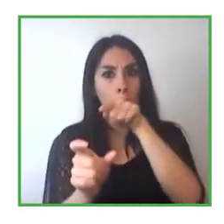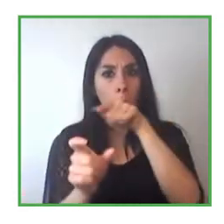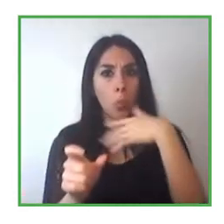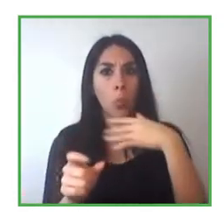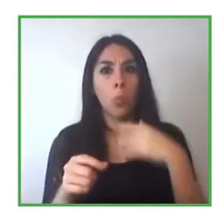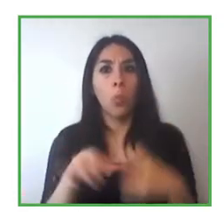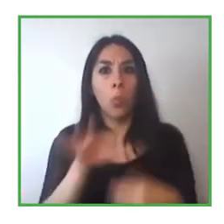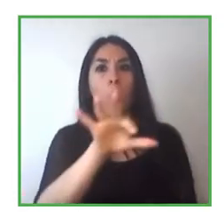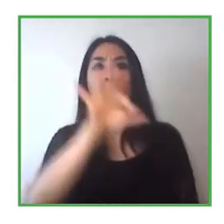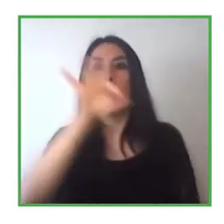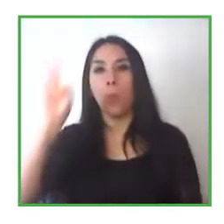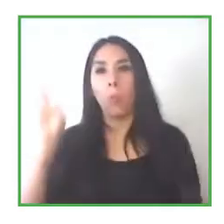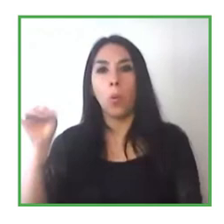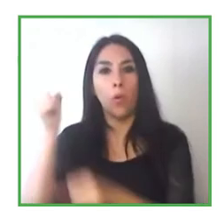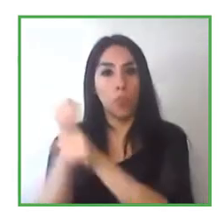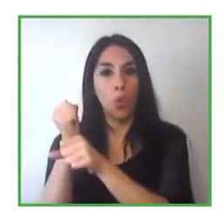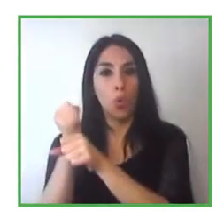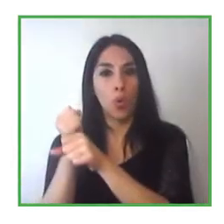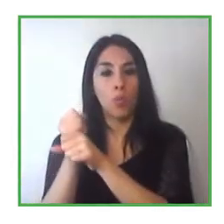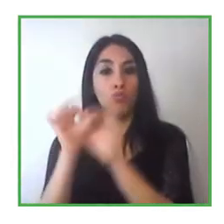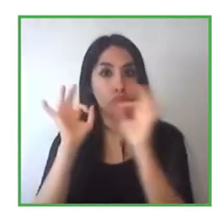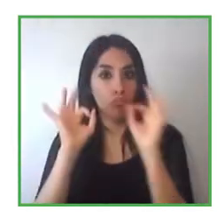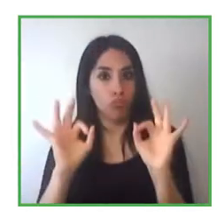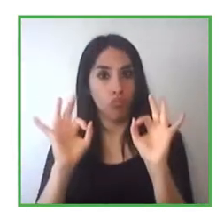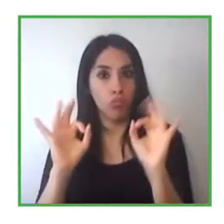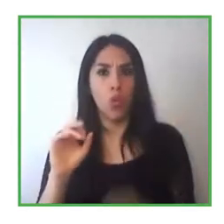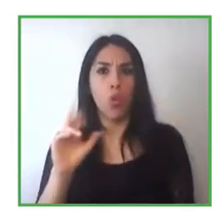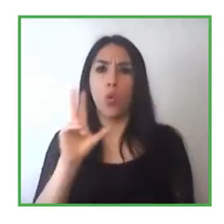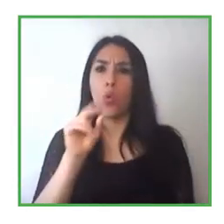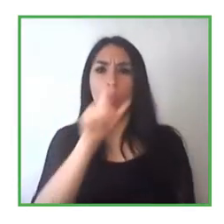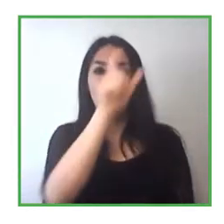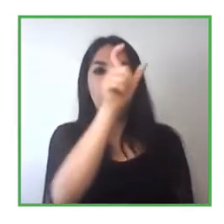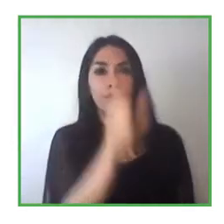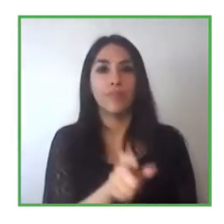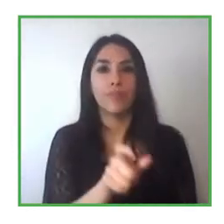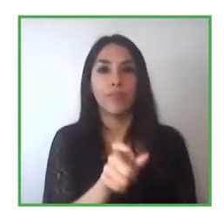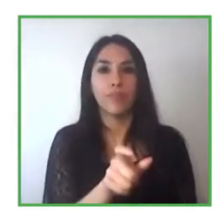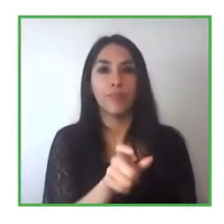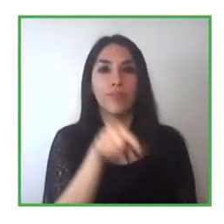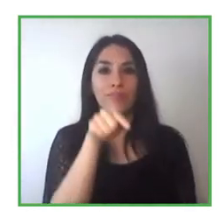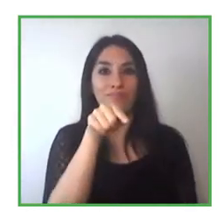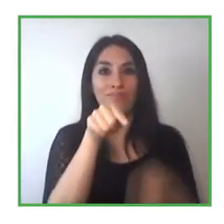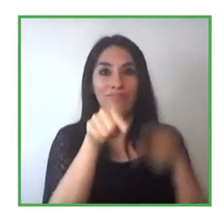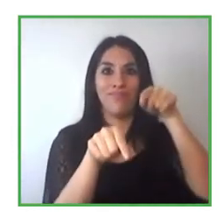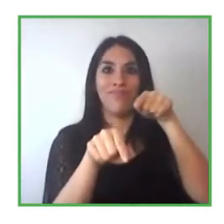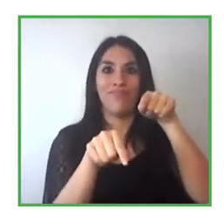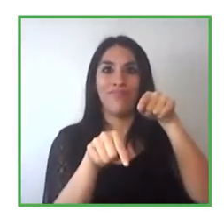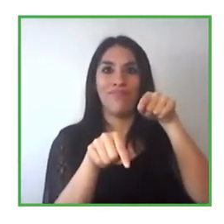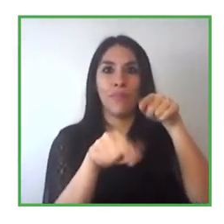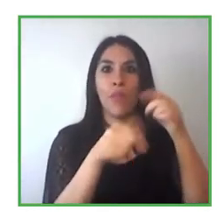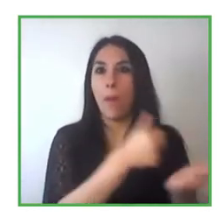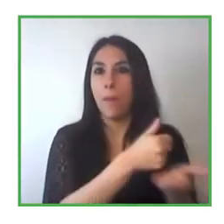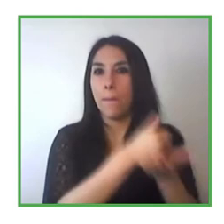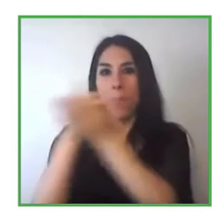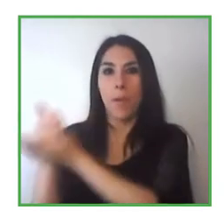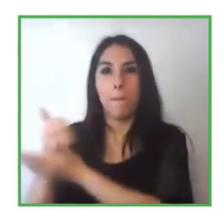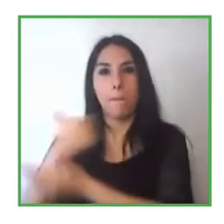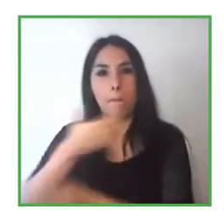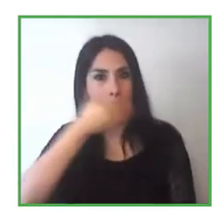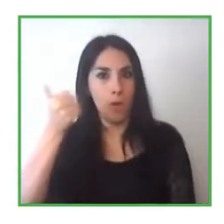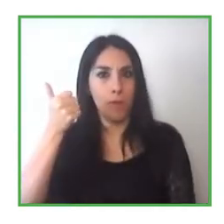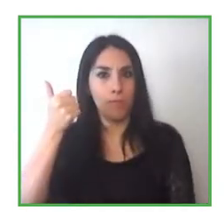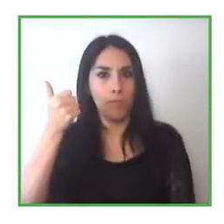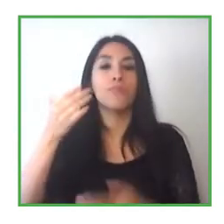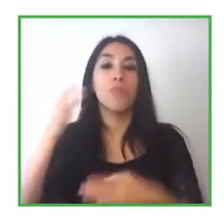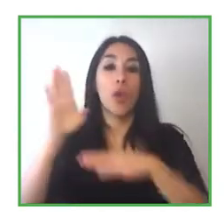fulfill the competencies that are needed for the position but that candidate is going to improve the uh the whole